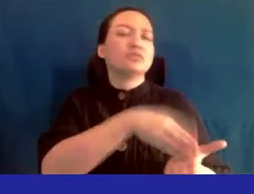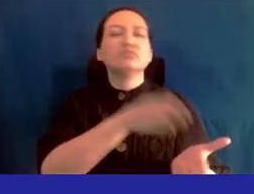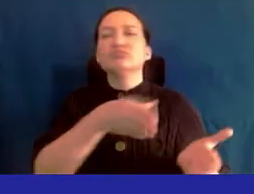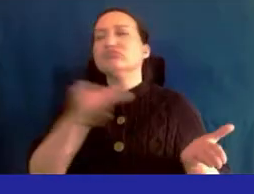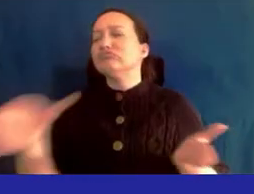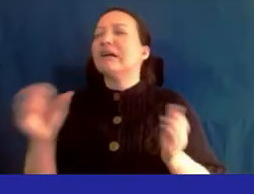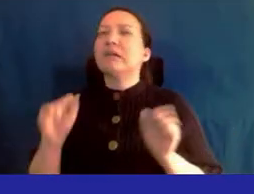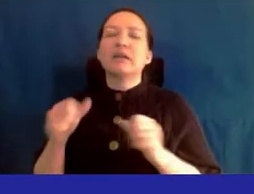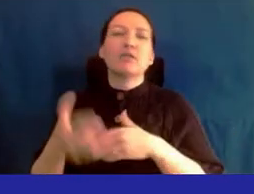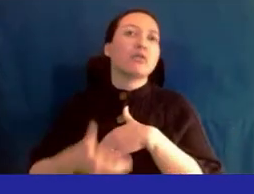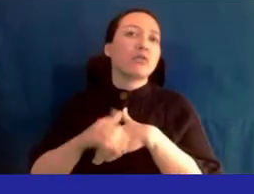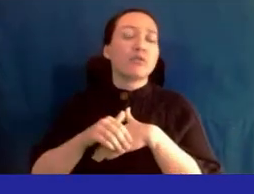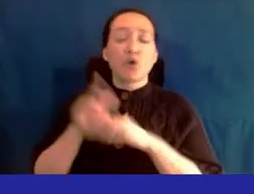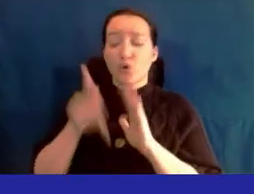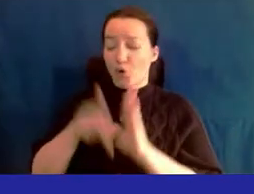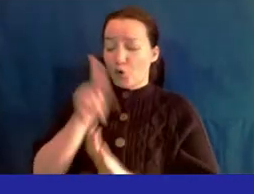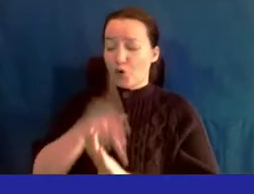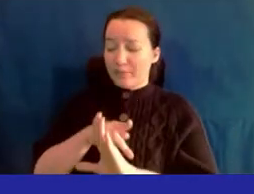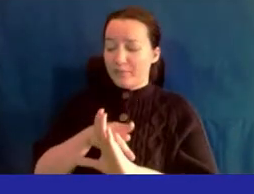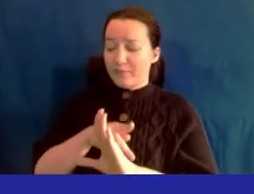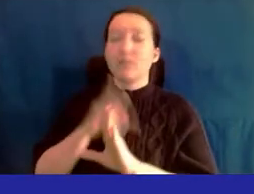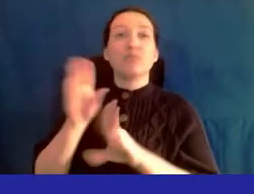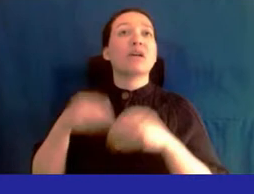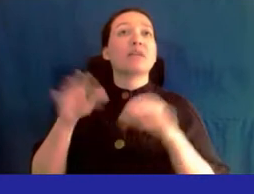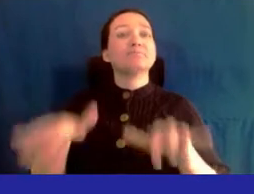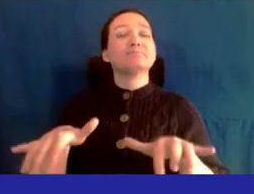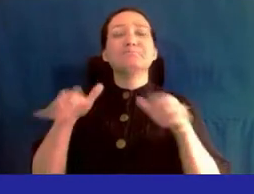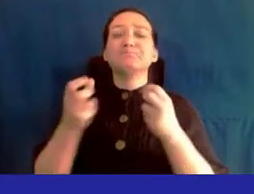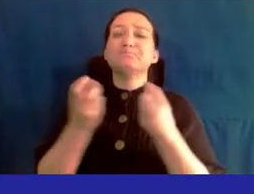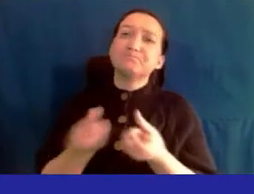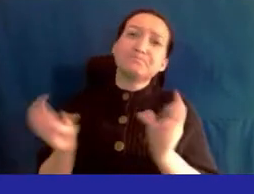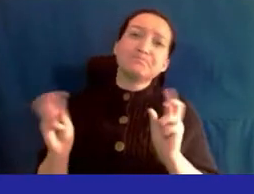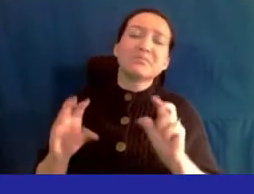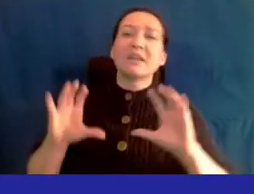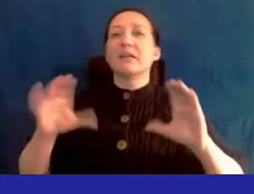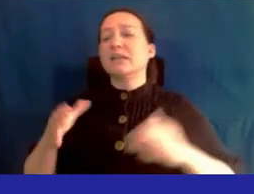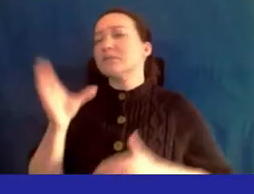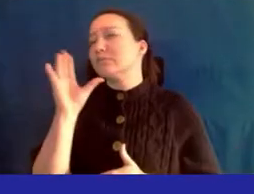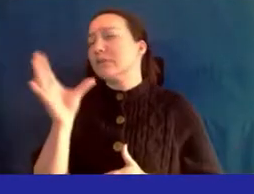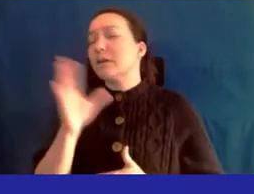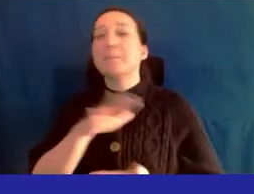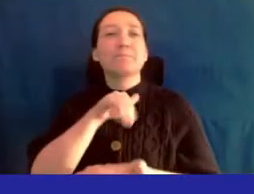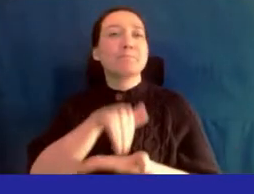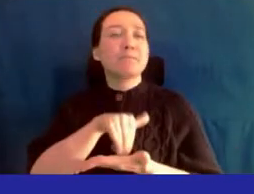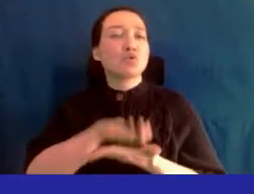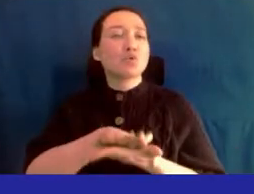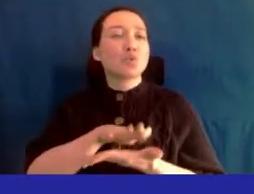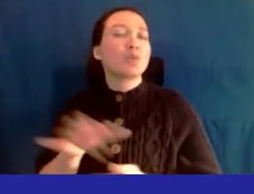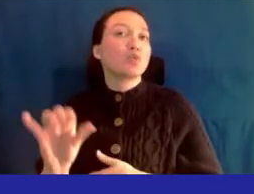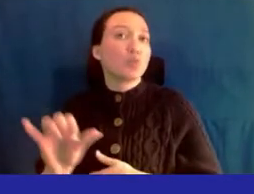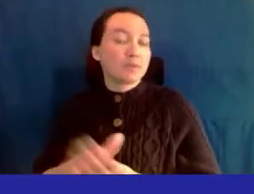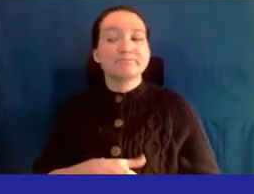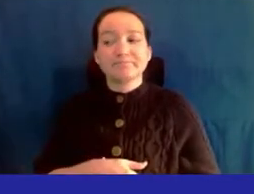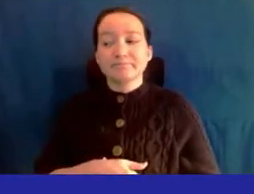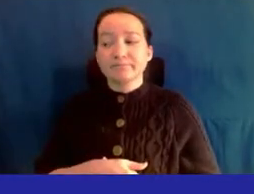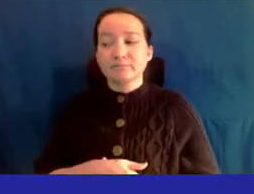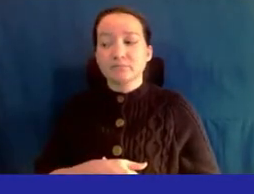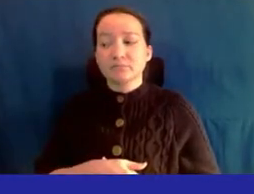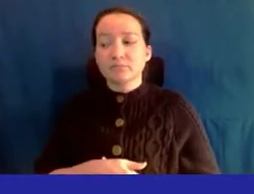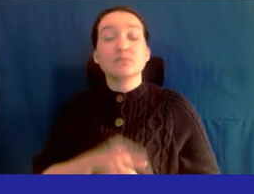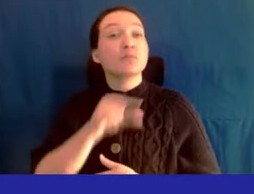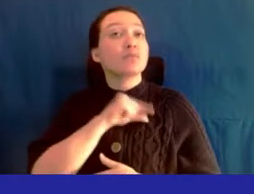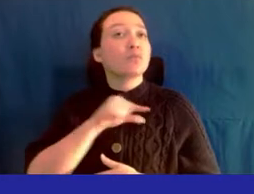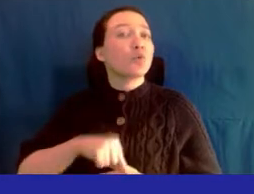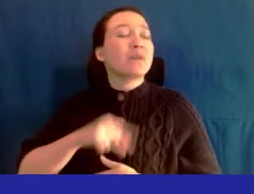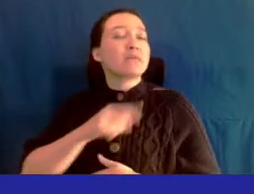covered the program will provide for assemblies and roundtables and class presentations for middle school students as well the support of the queen's